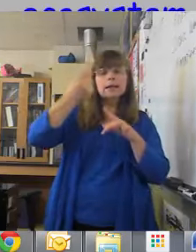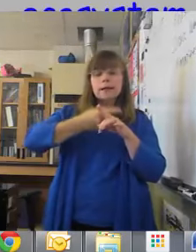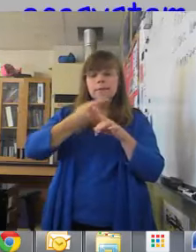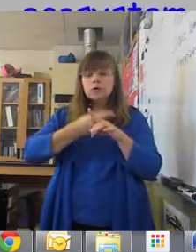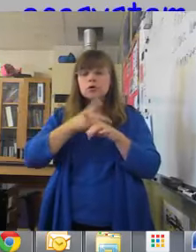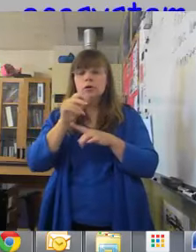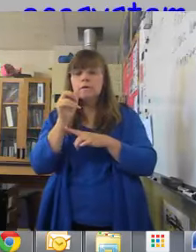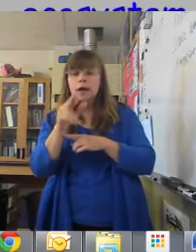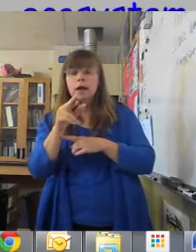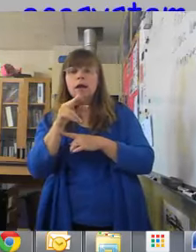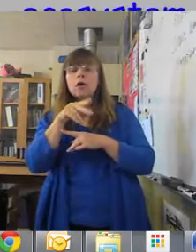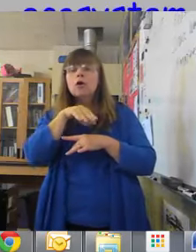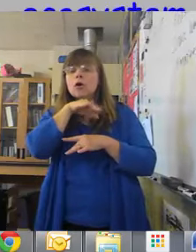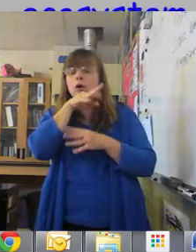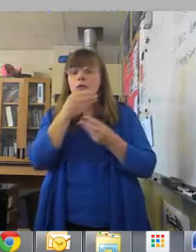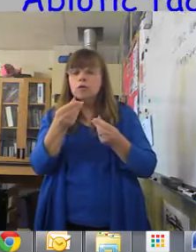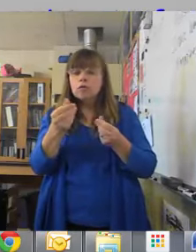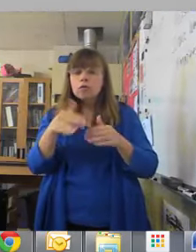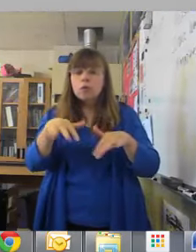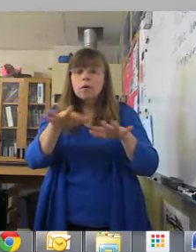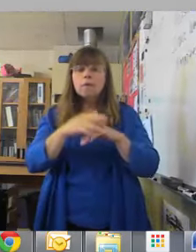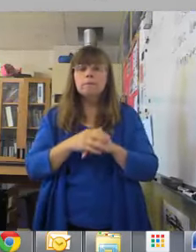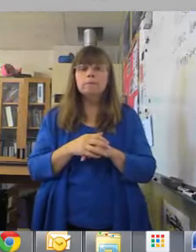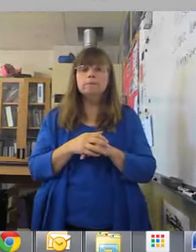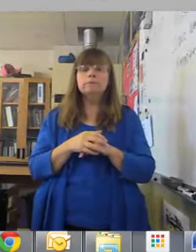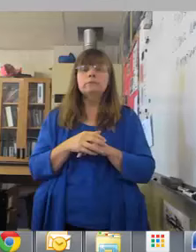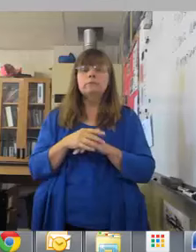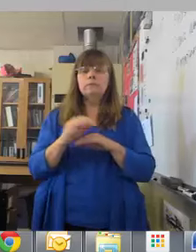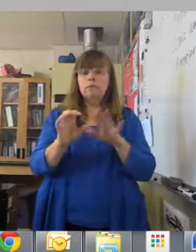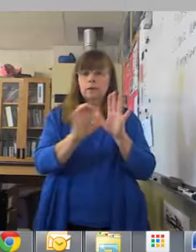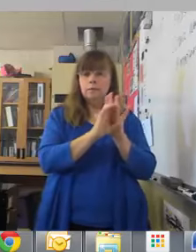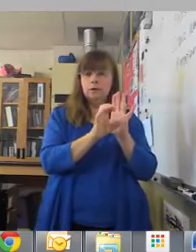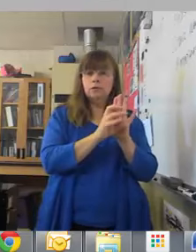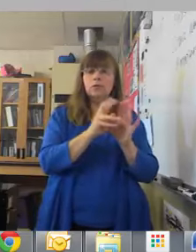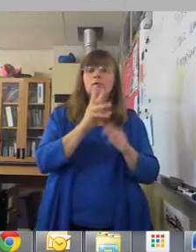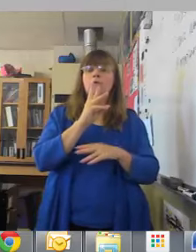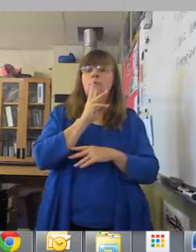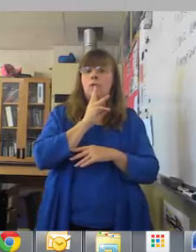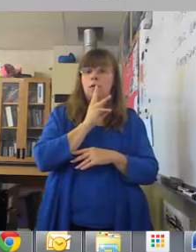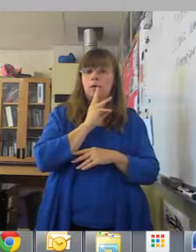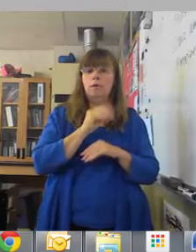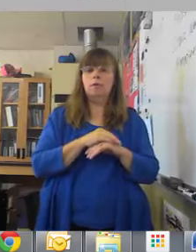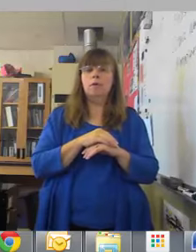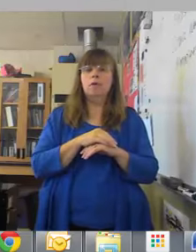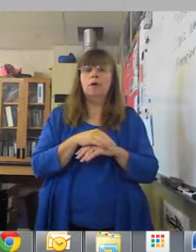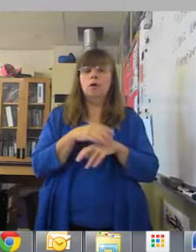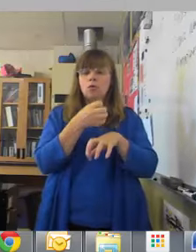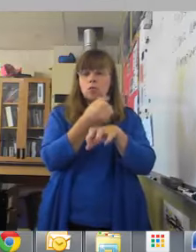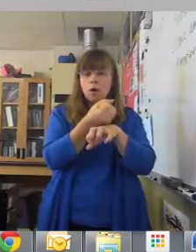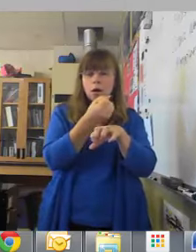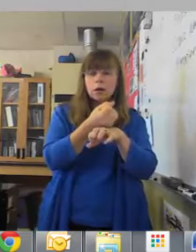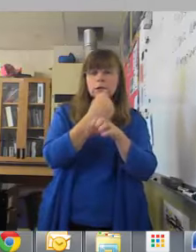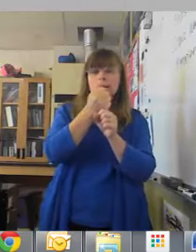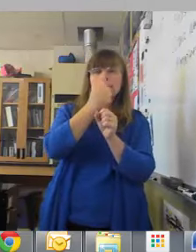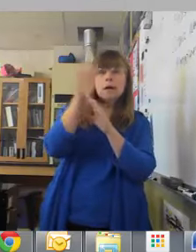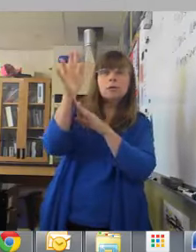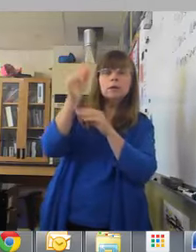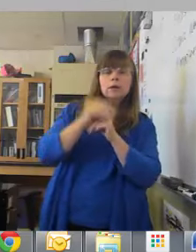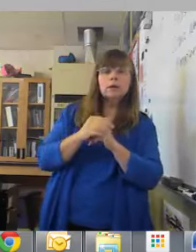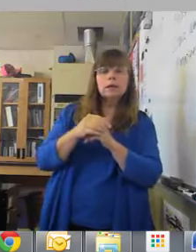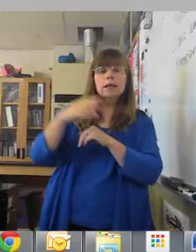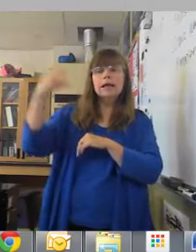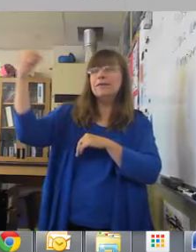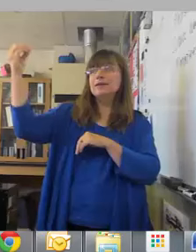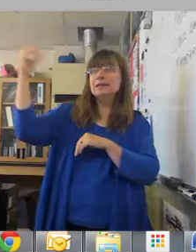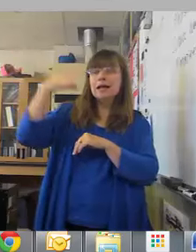and the soil. So in this picture you've got water, you've got rocks in the mountains, you've got the